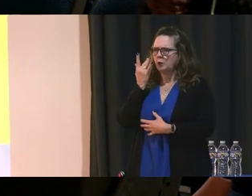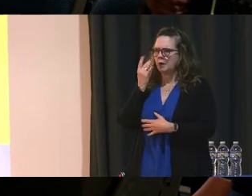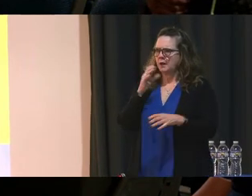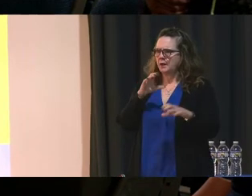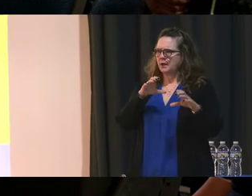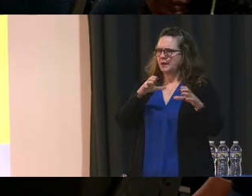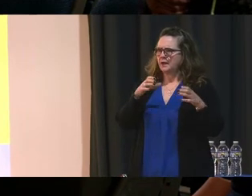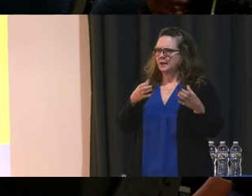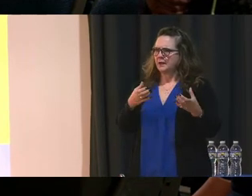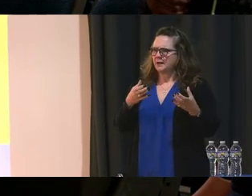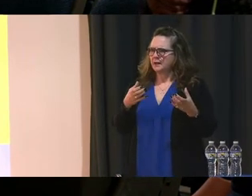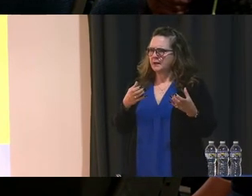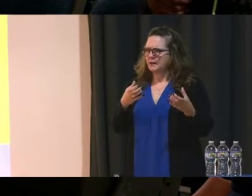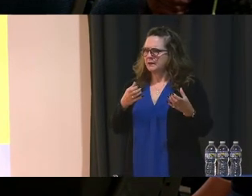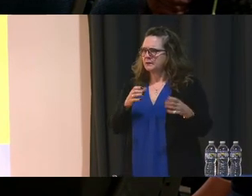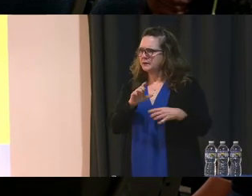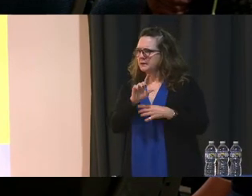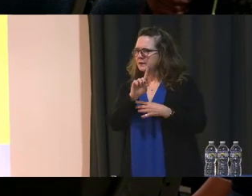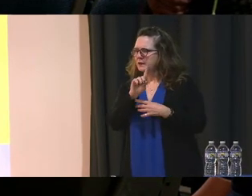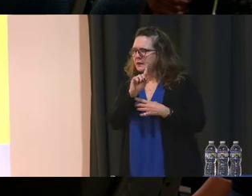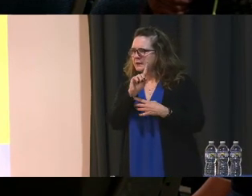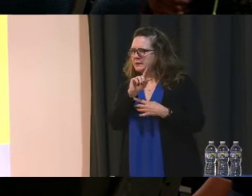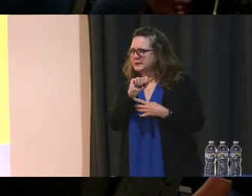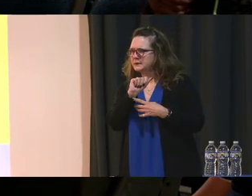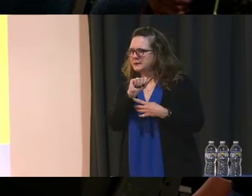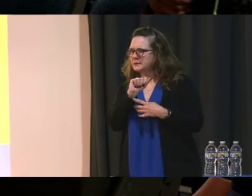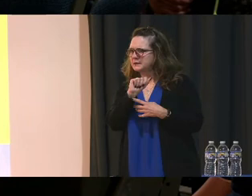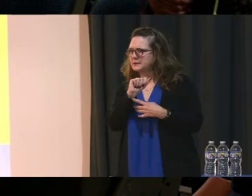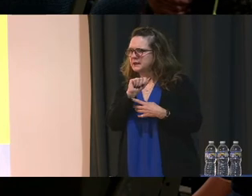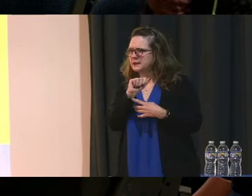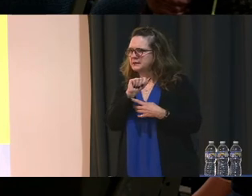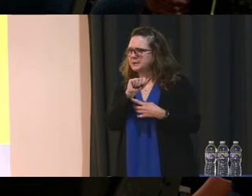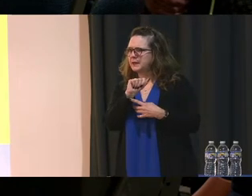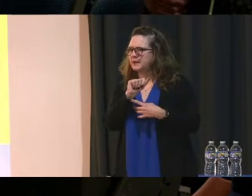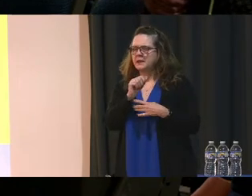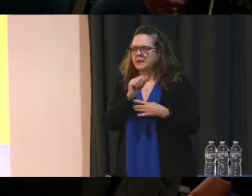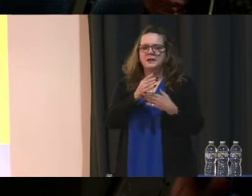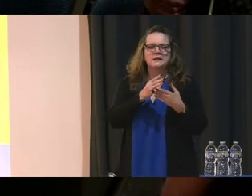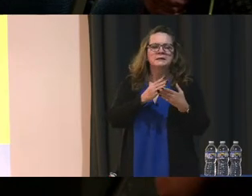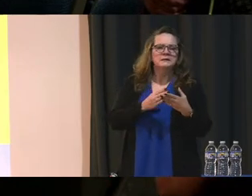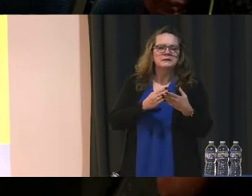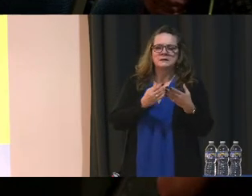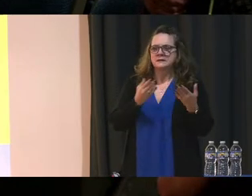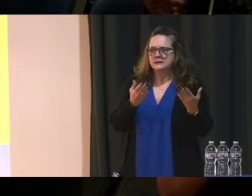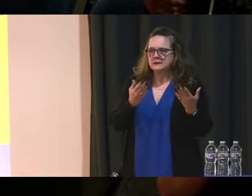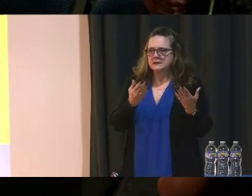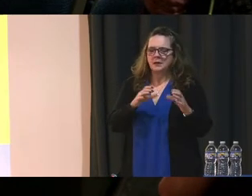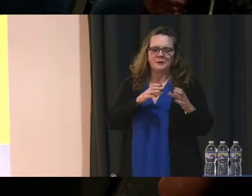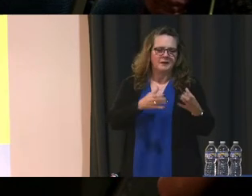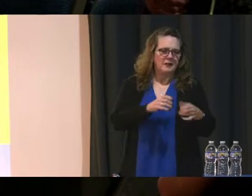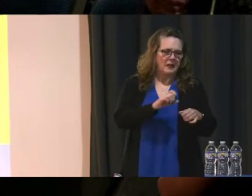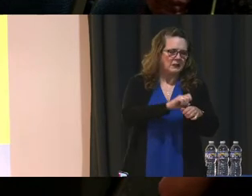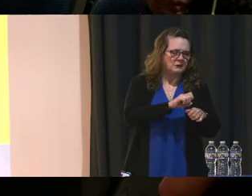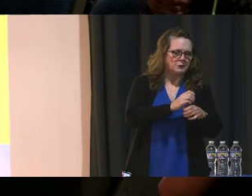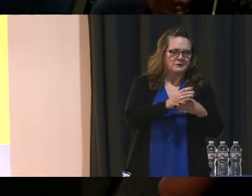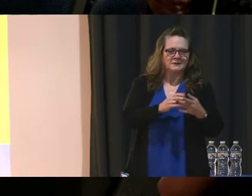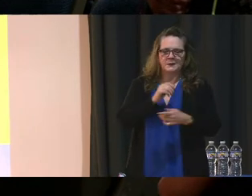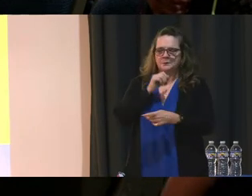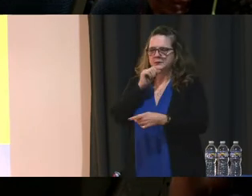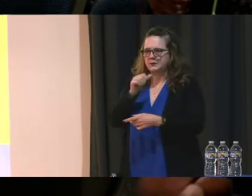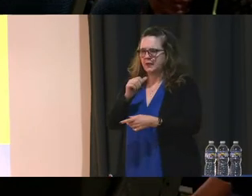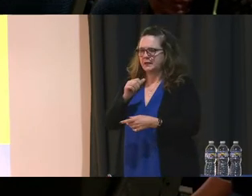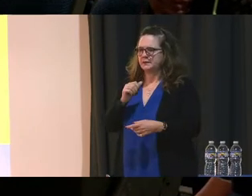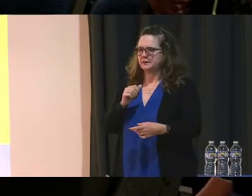disabled and Canvas are now a main form of, like, submitting classwork and other stuff? Because